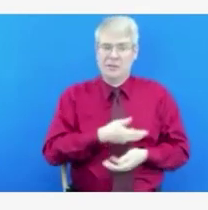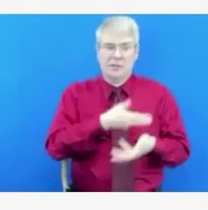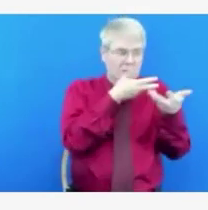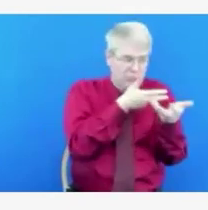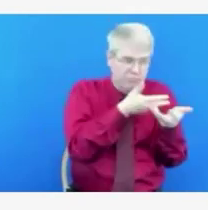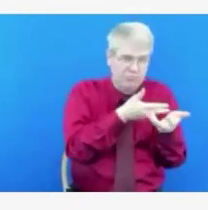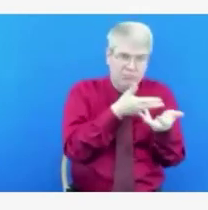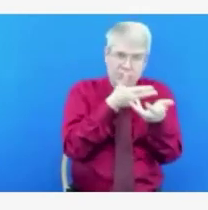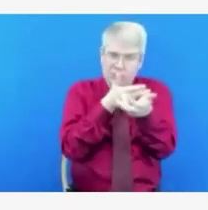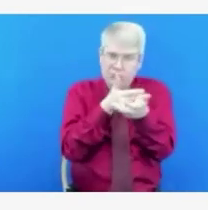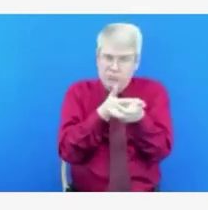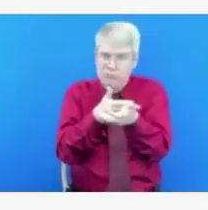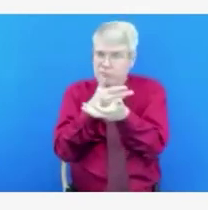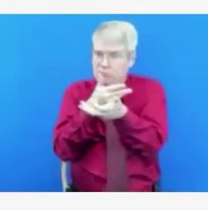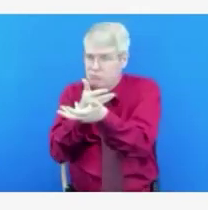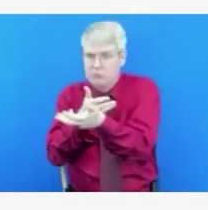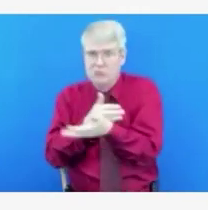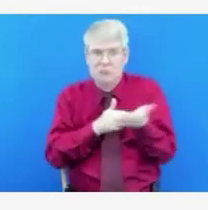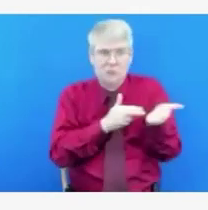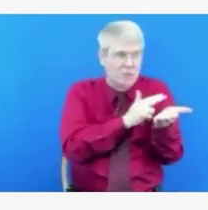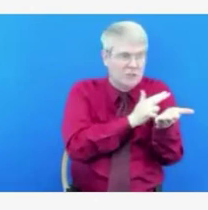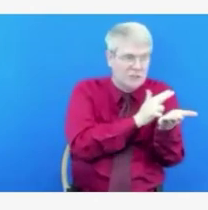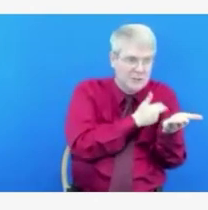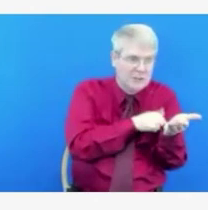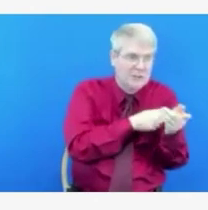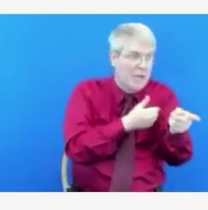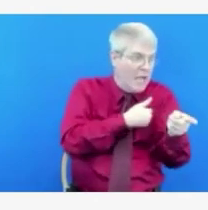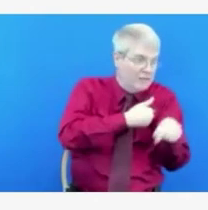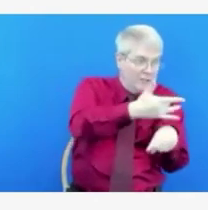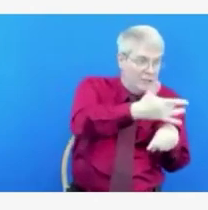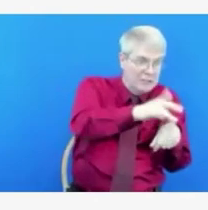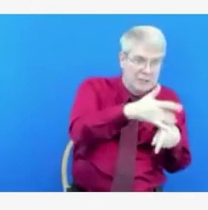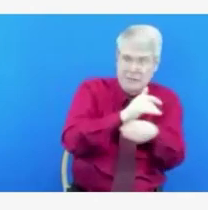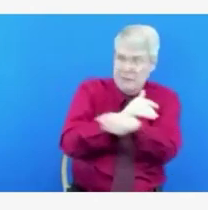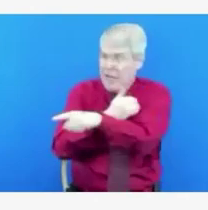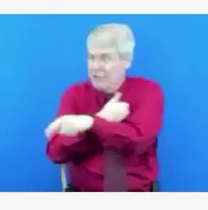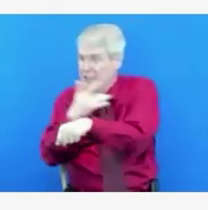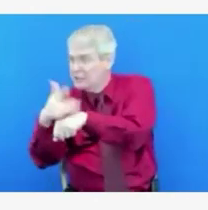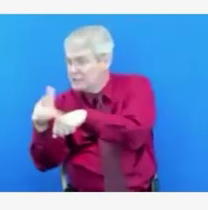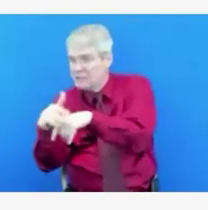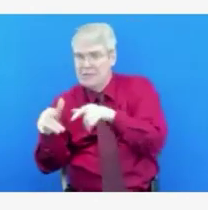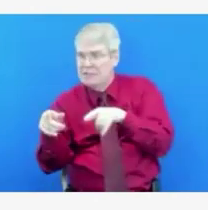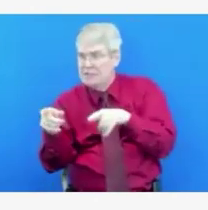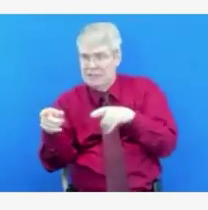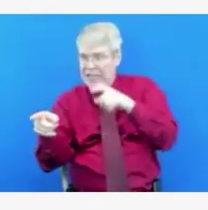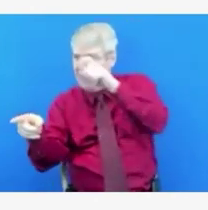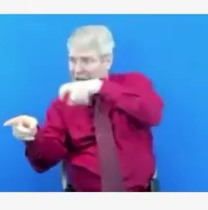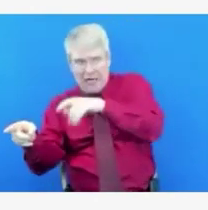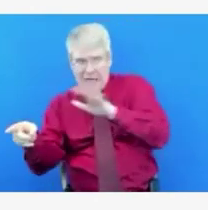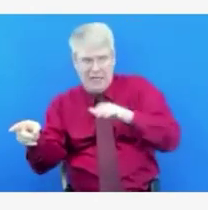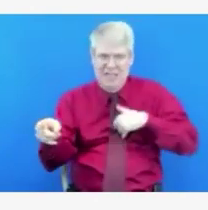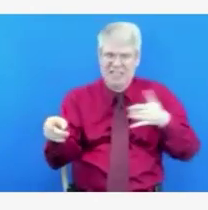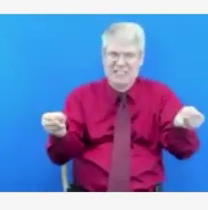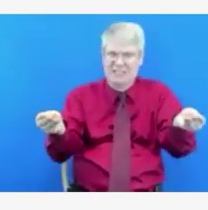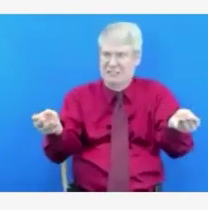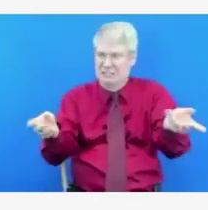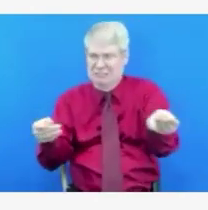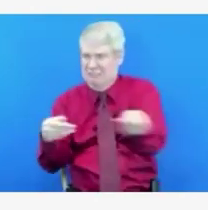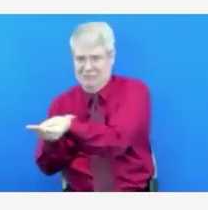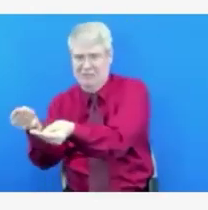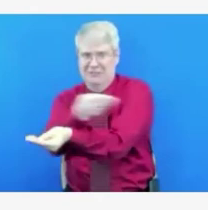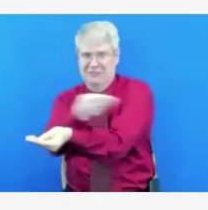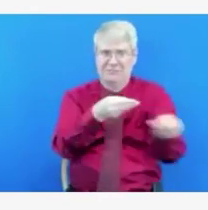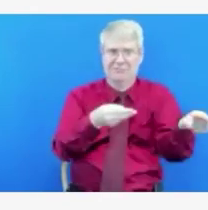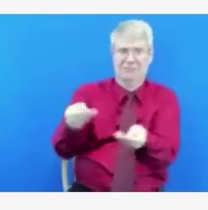resources. And we find that to be way more effective and way more important than trying to figure out who's officially in crisis standards of care. Way more